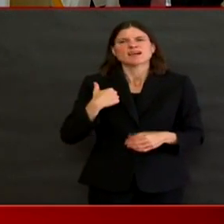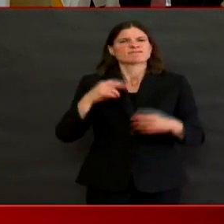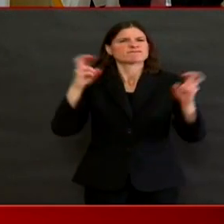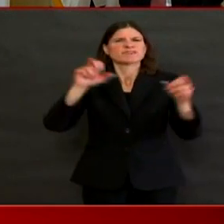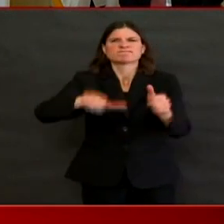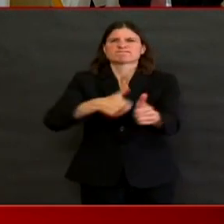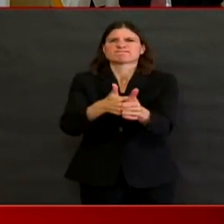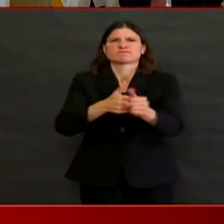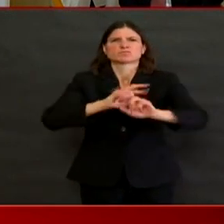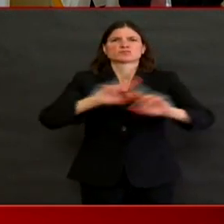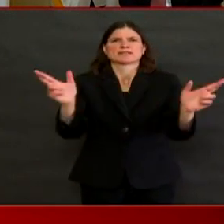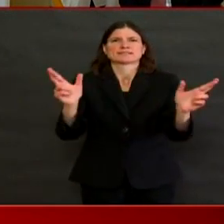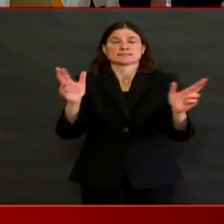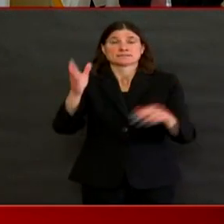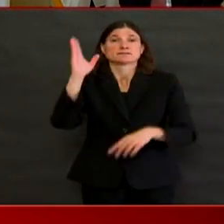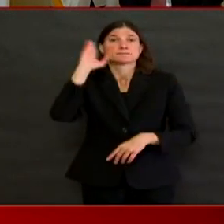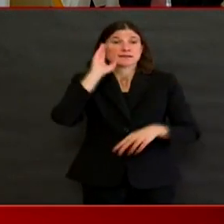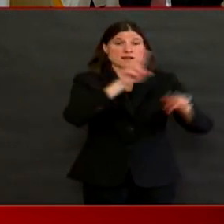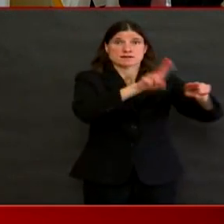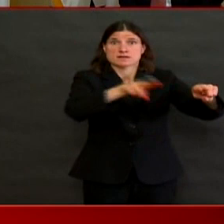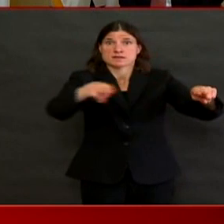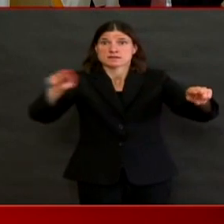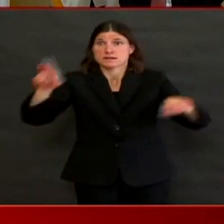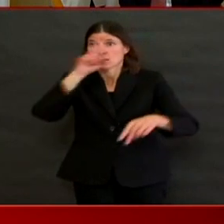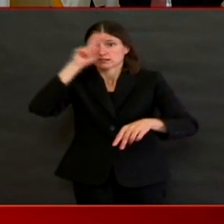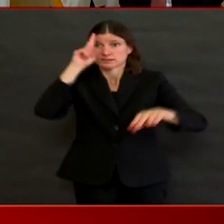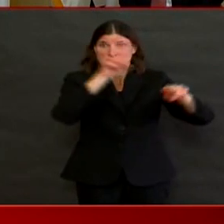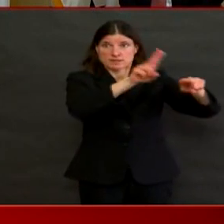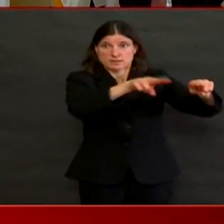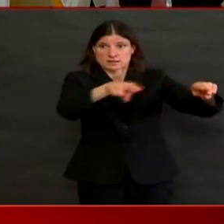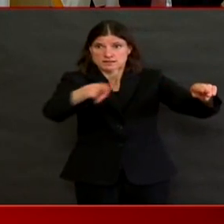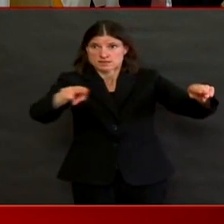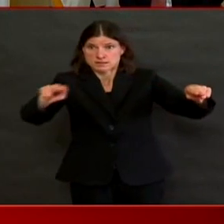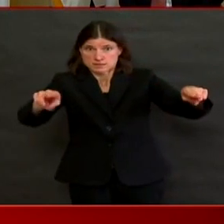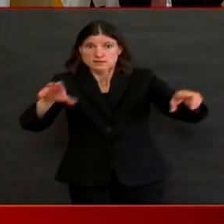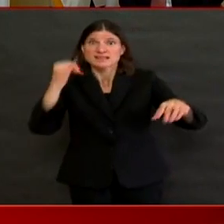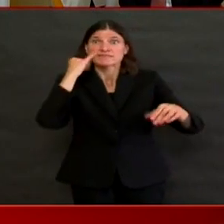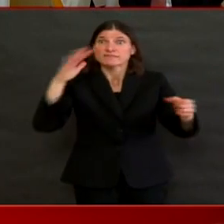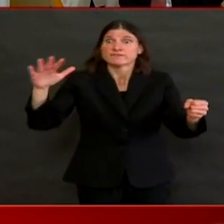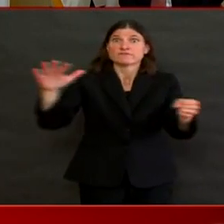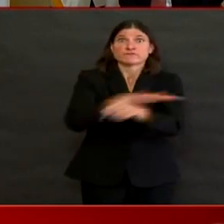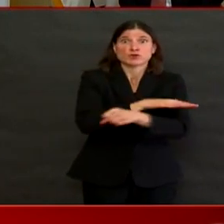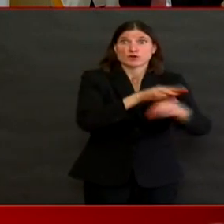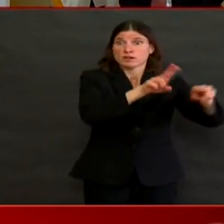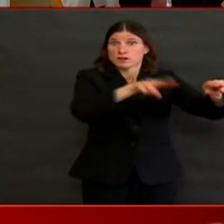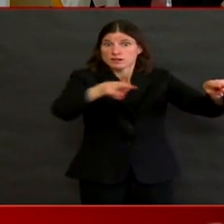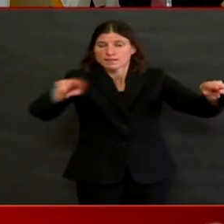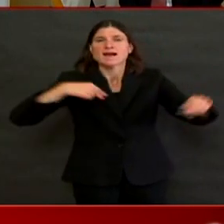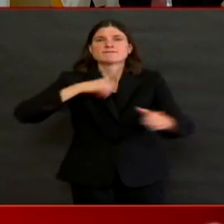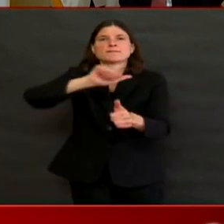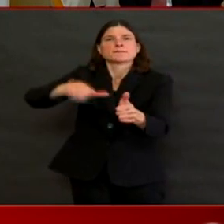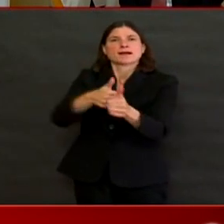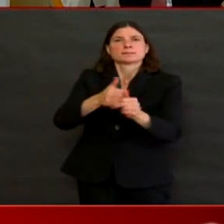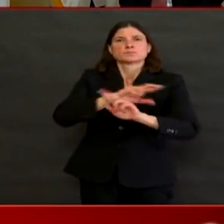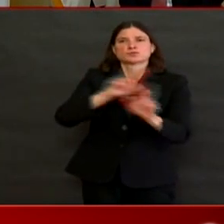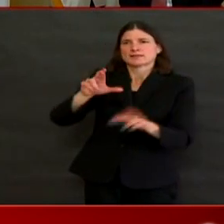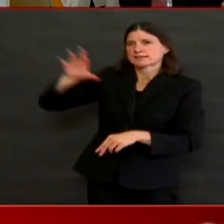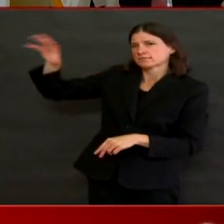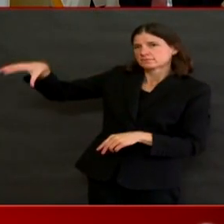the alternate care sites that are working very quickly to be set up in place.